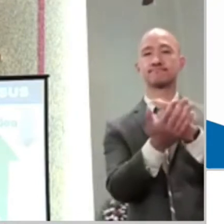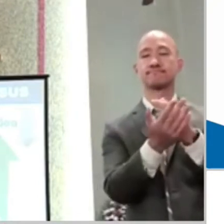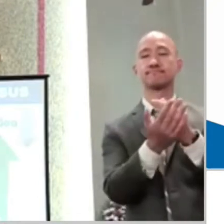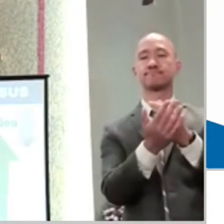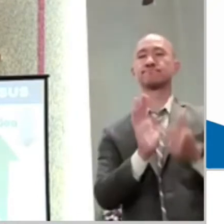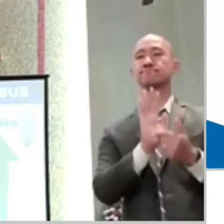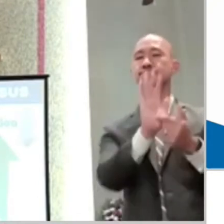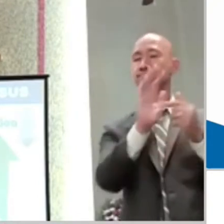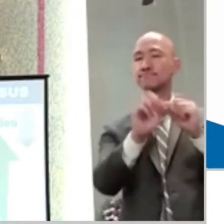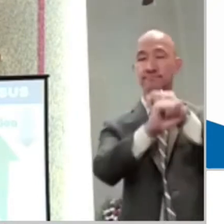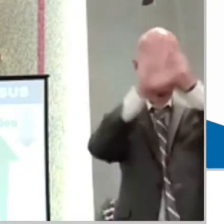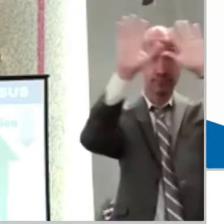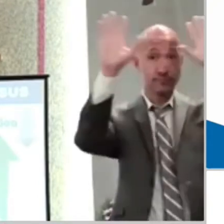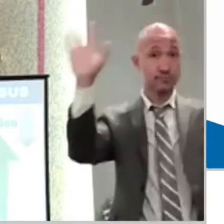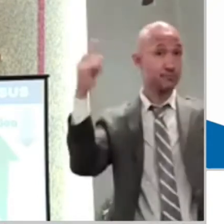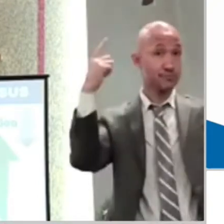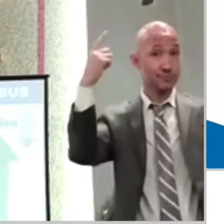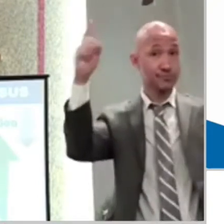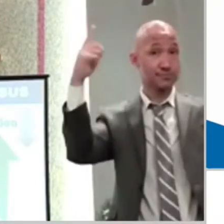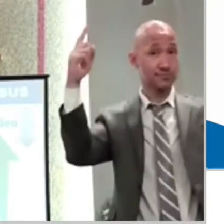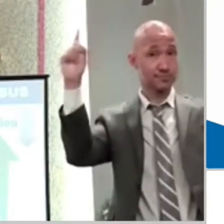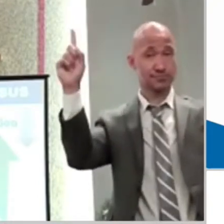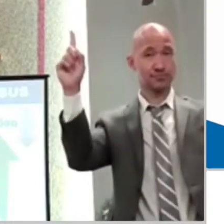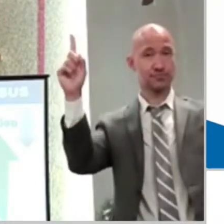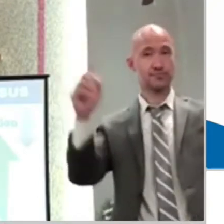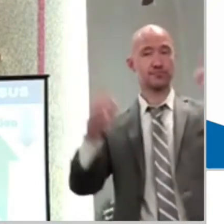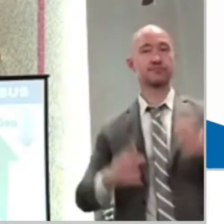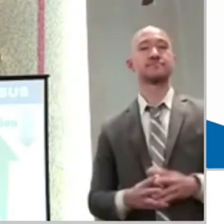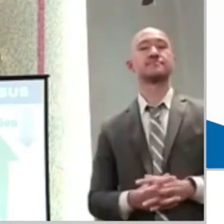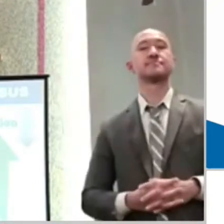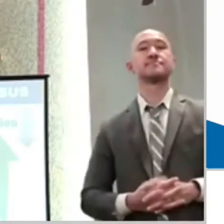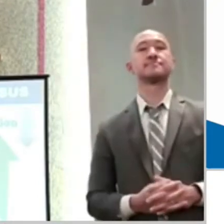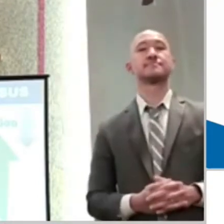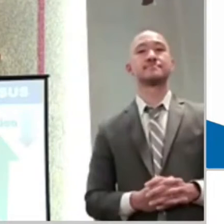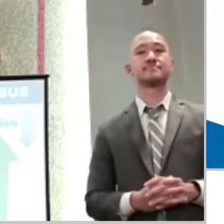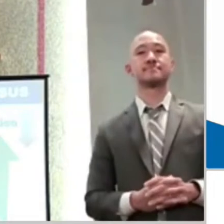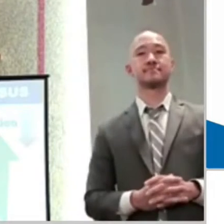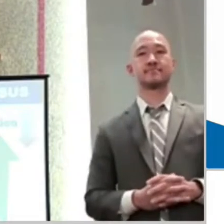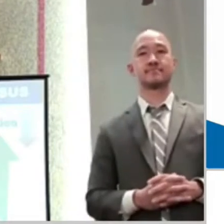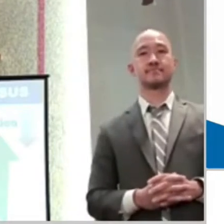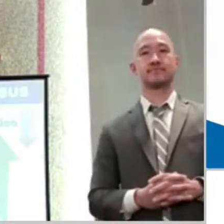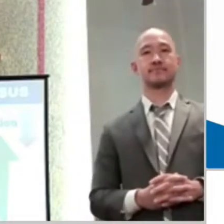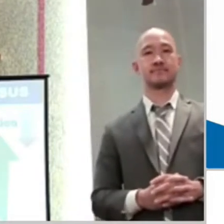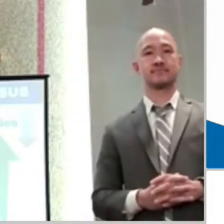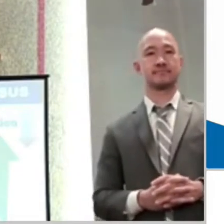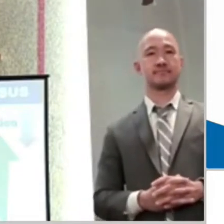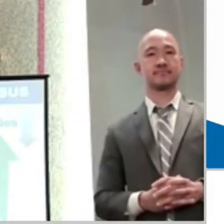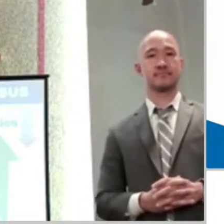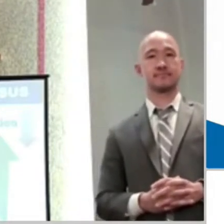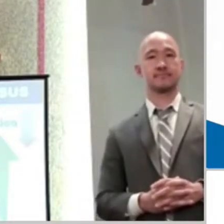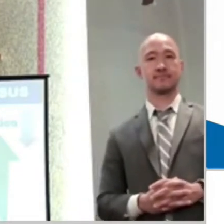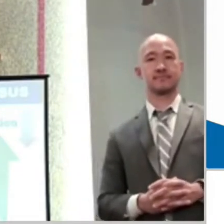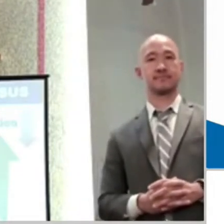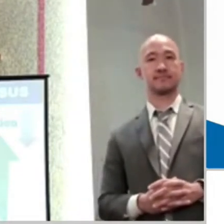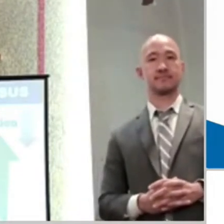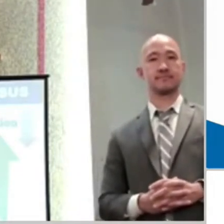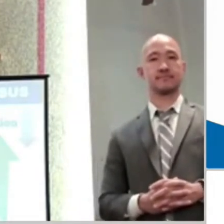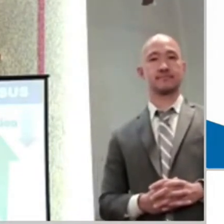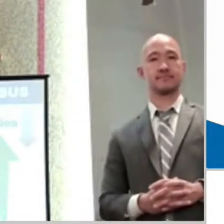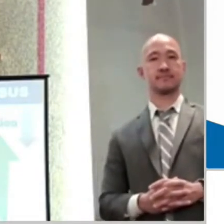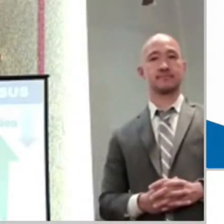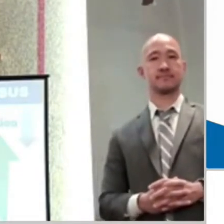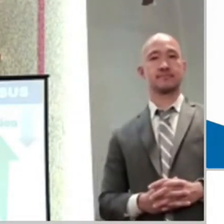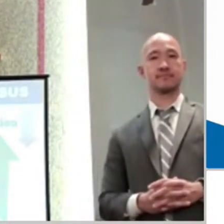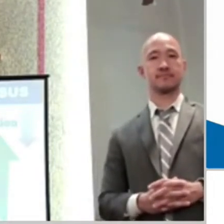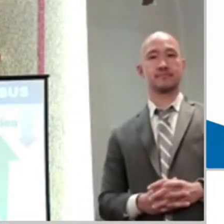understand how much he loves us and that he wants our heart, our attention, not sacraments and sacrifices.